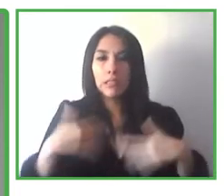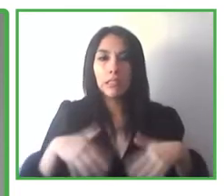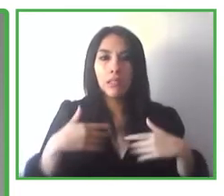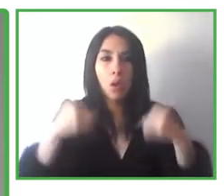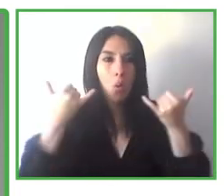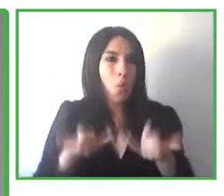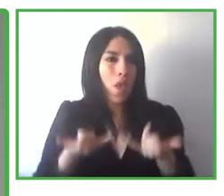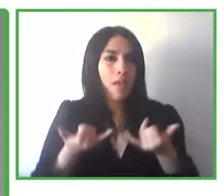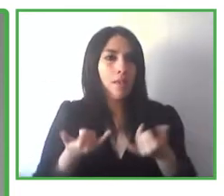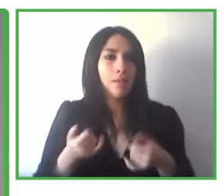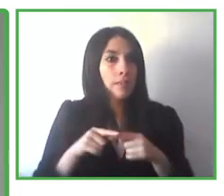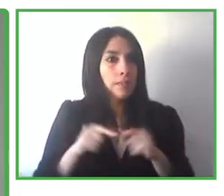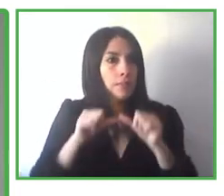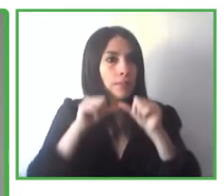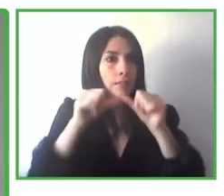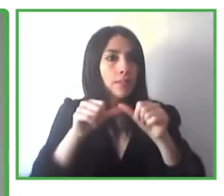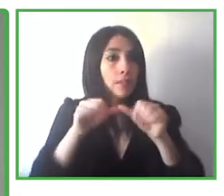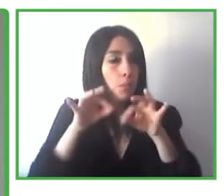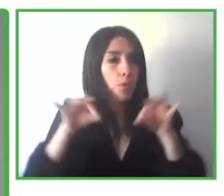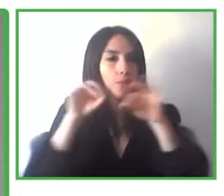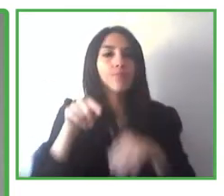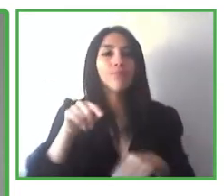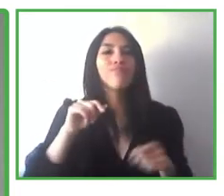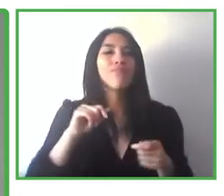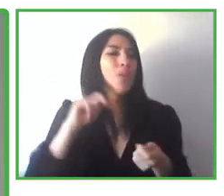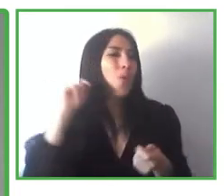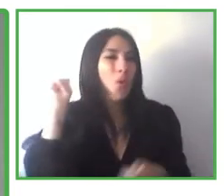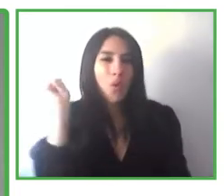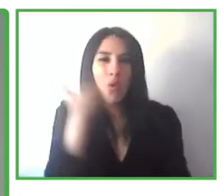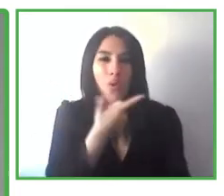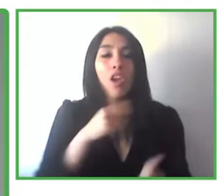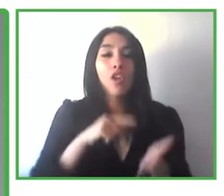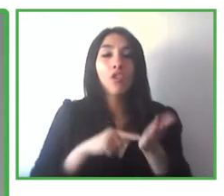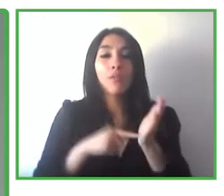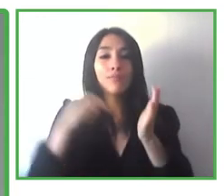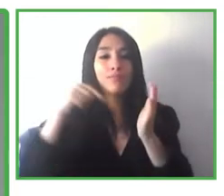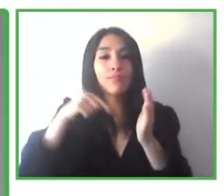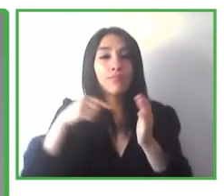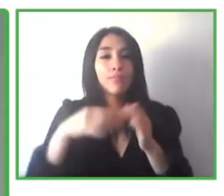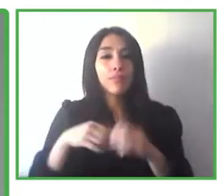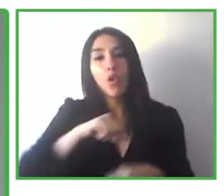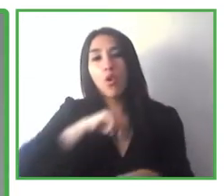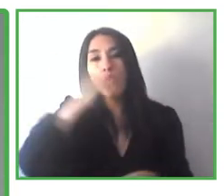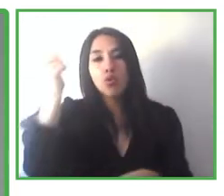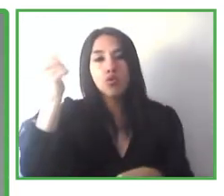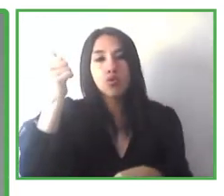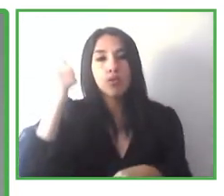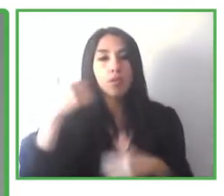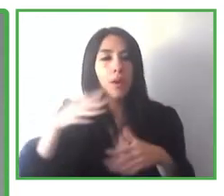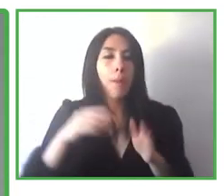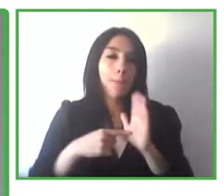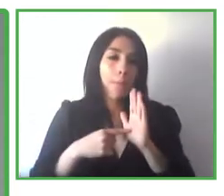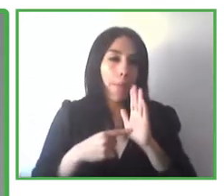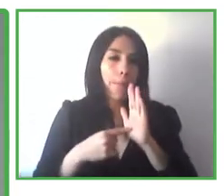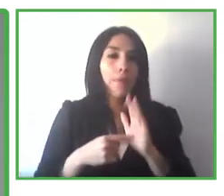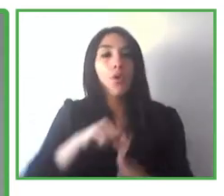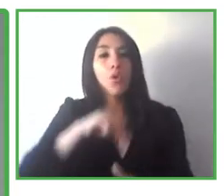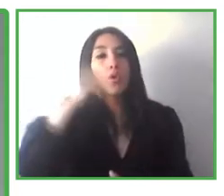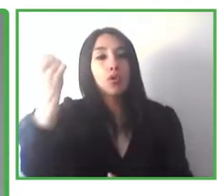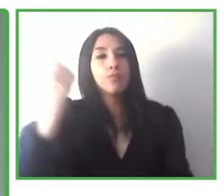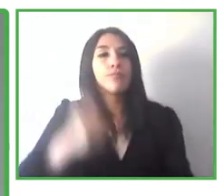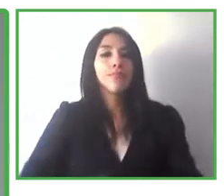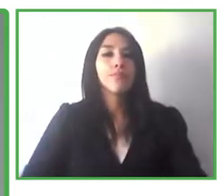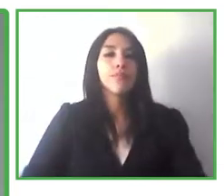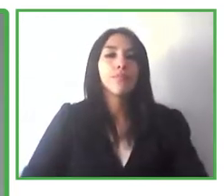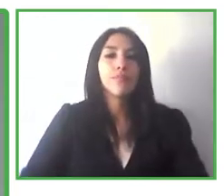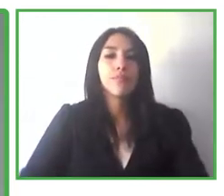continues to be key, just like all the technologies that have been added on top of this. For instance, at this moment, I'd like to mention